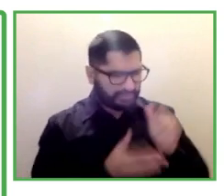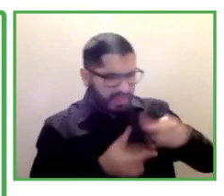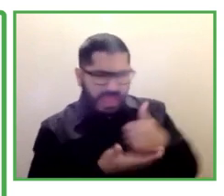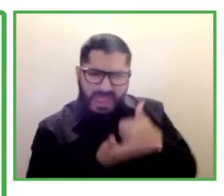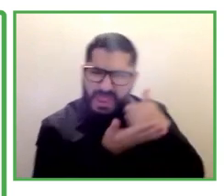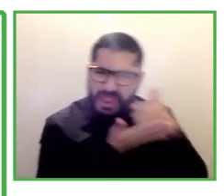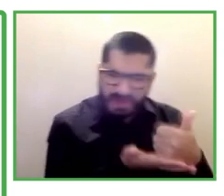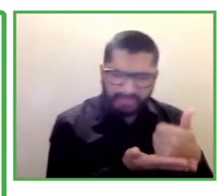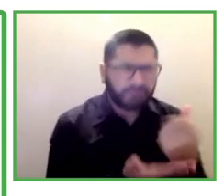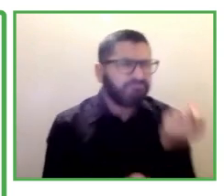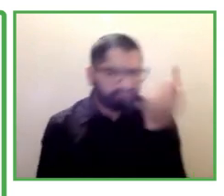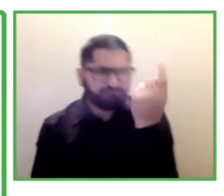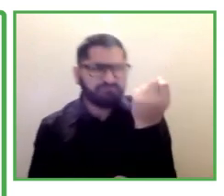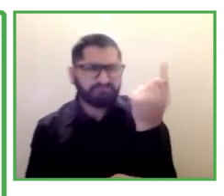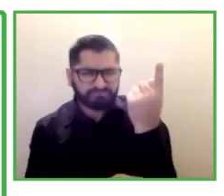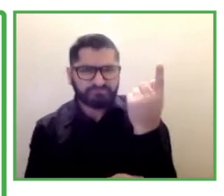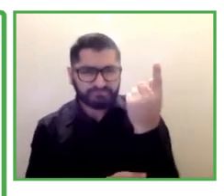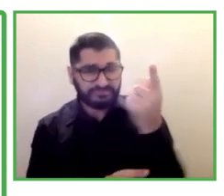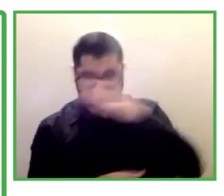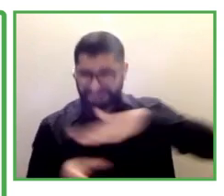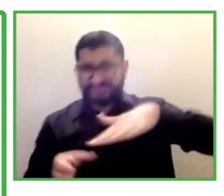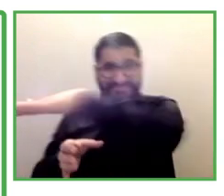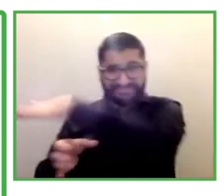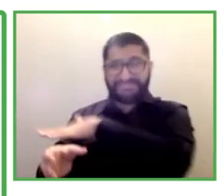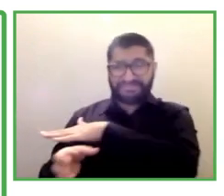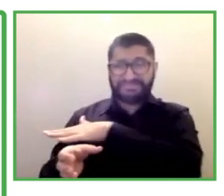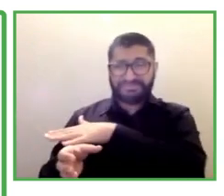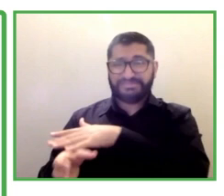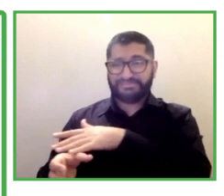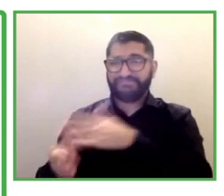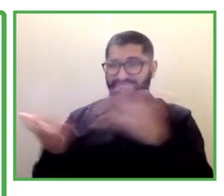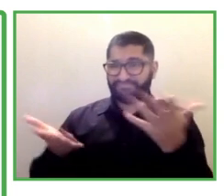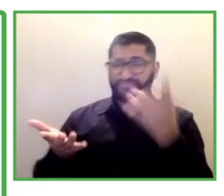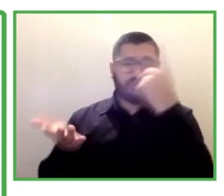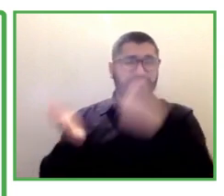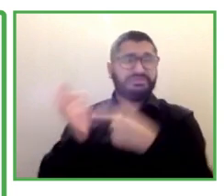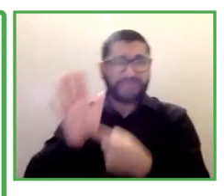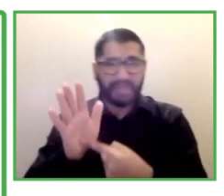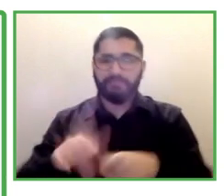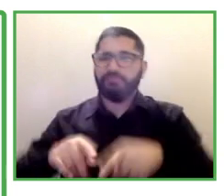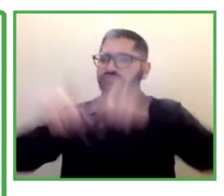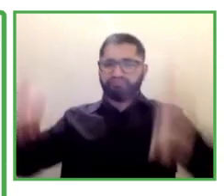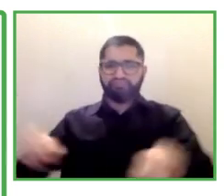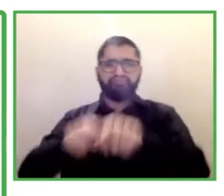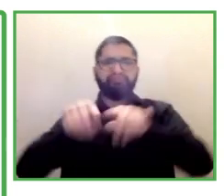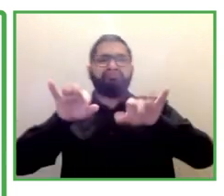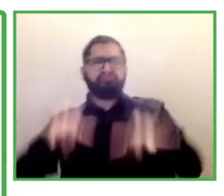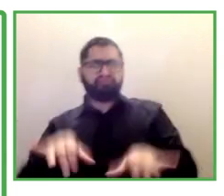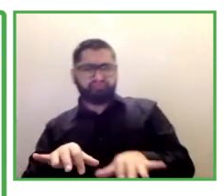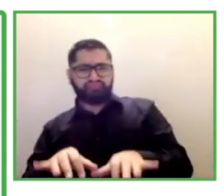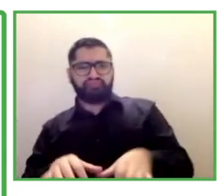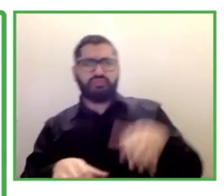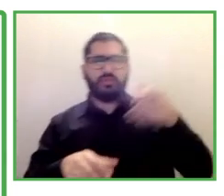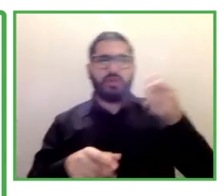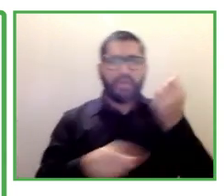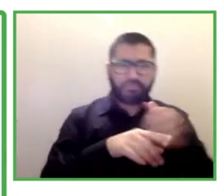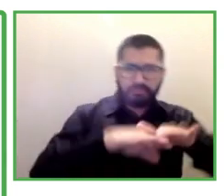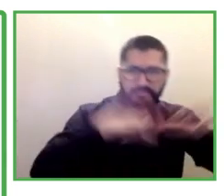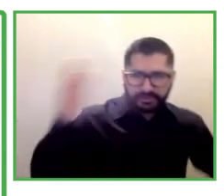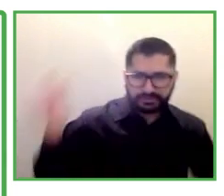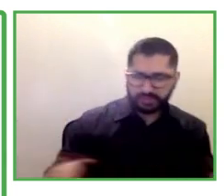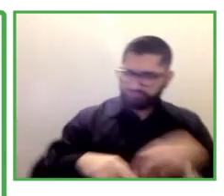touch them. Do not, you know, take them without the permission of that employee. I can tell you that